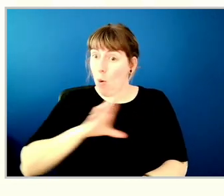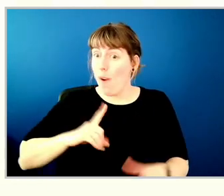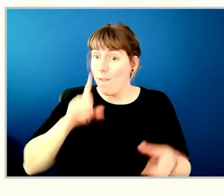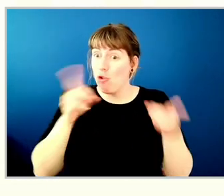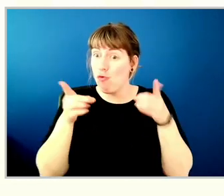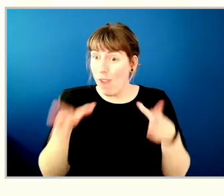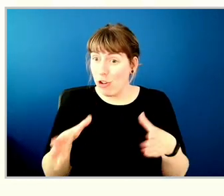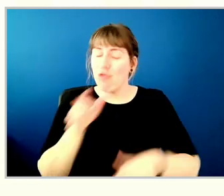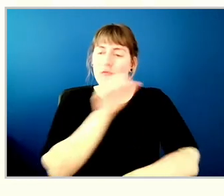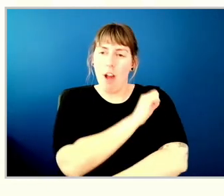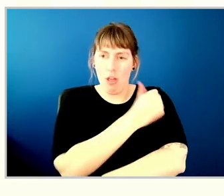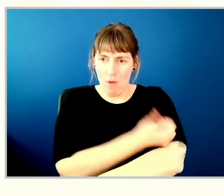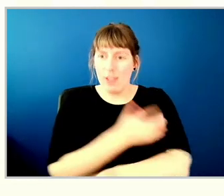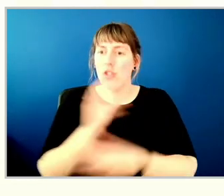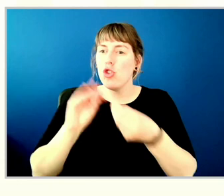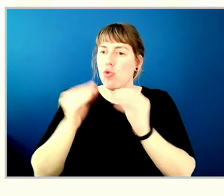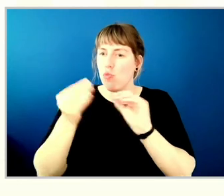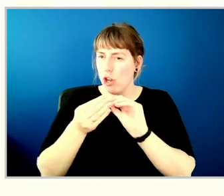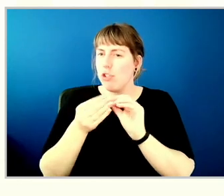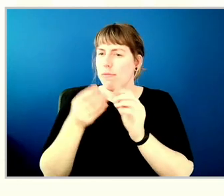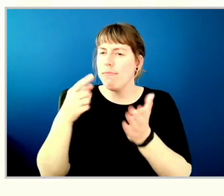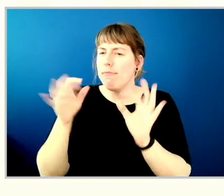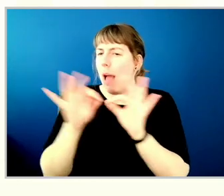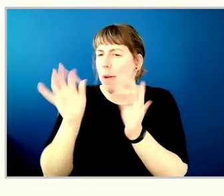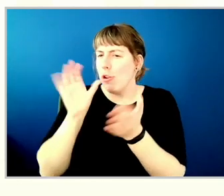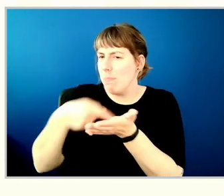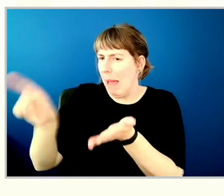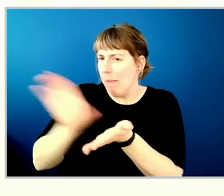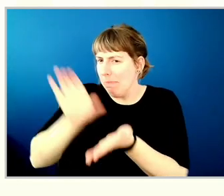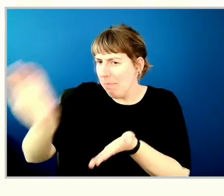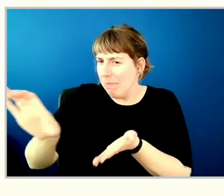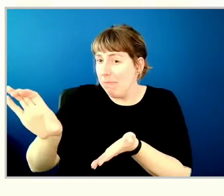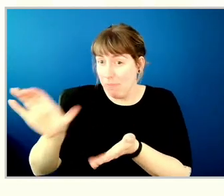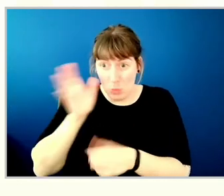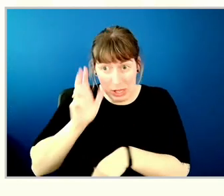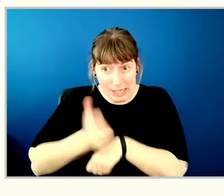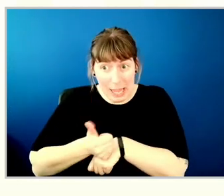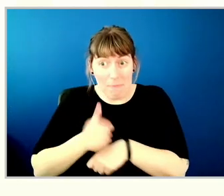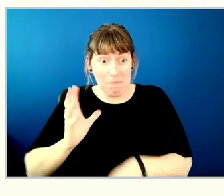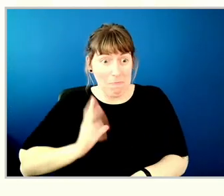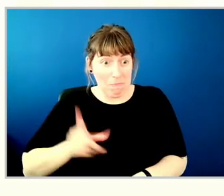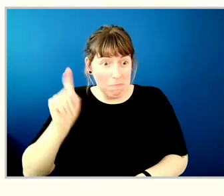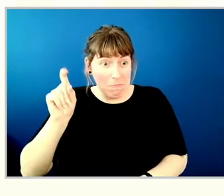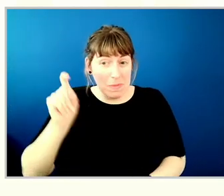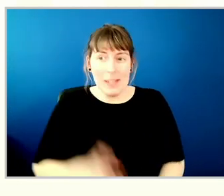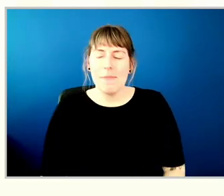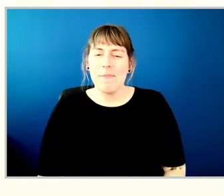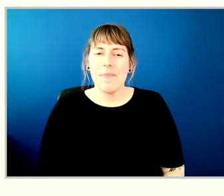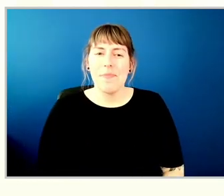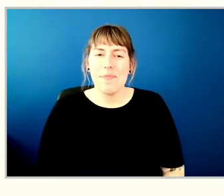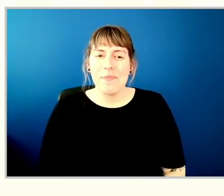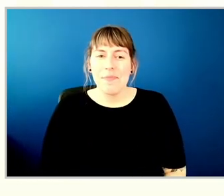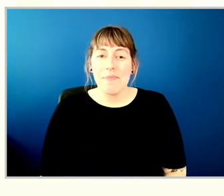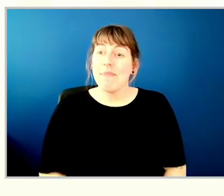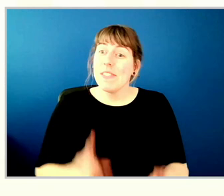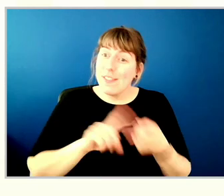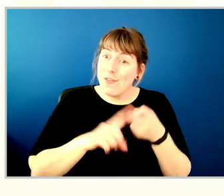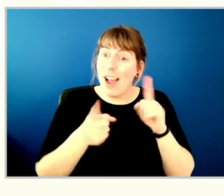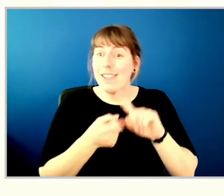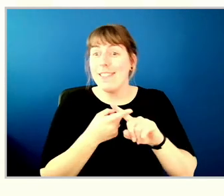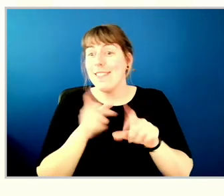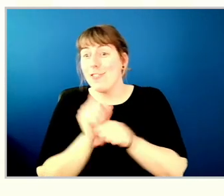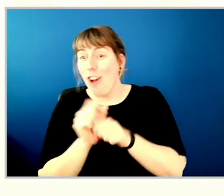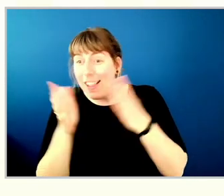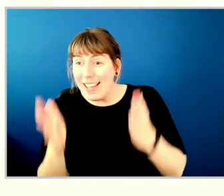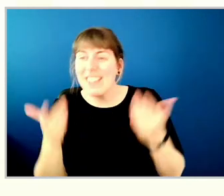authorized to set the remuneration for kpmg thanks bill colleagues and friends online please